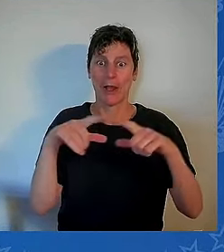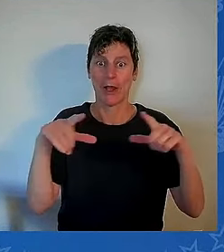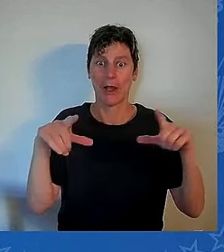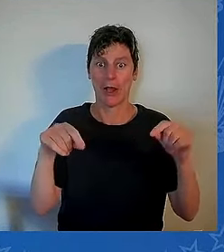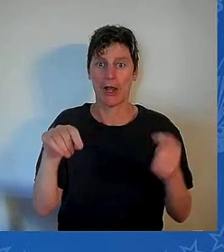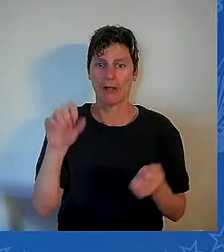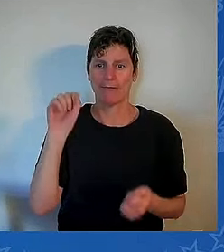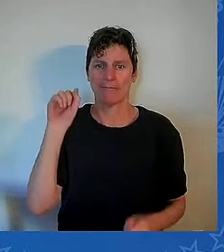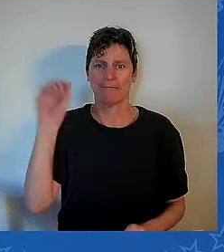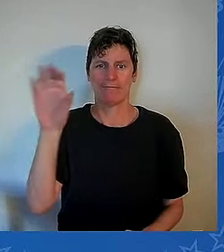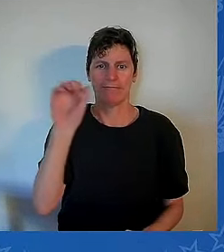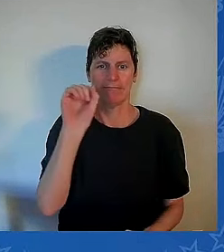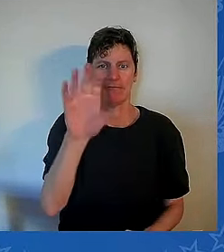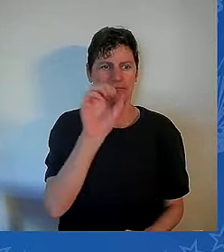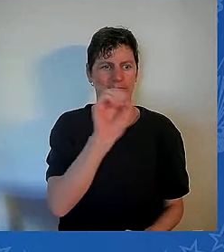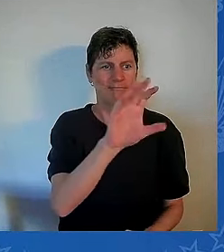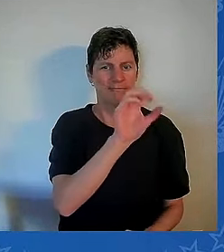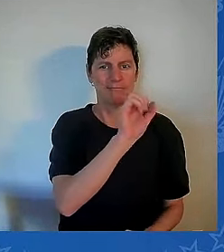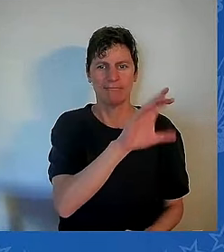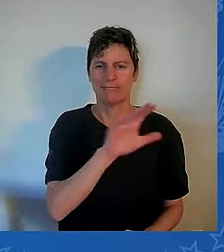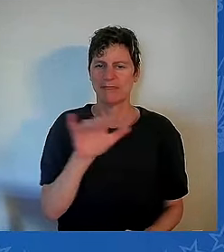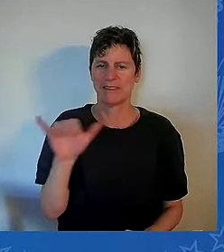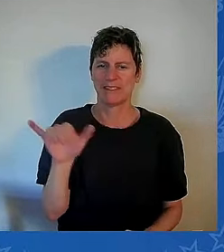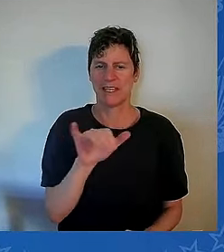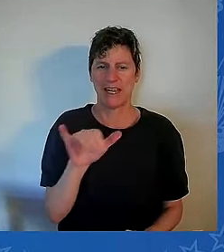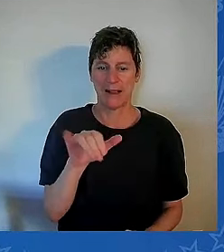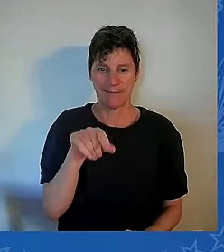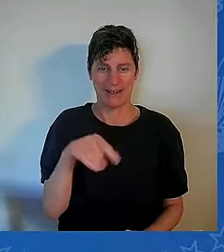It was a picture of me and Ethel surrounded by hearts.